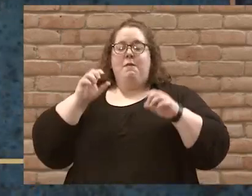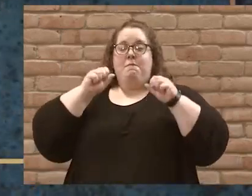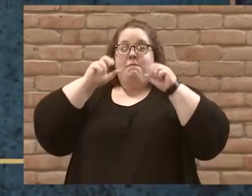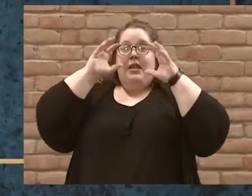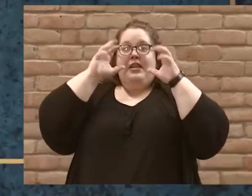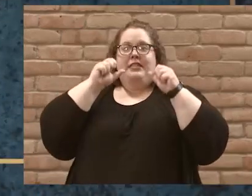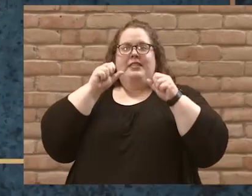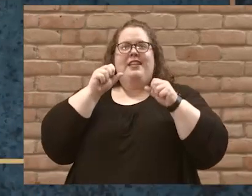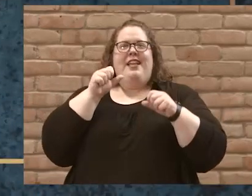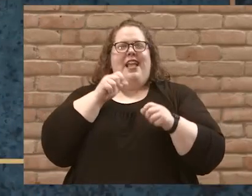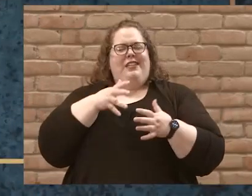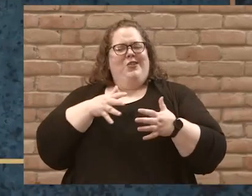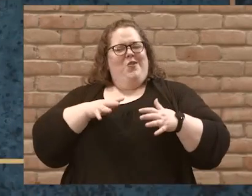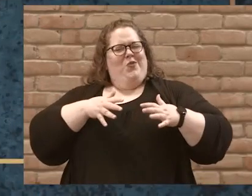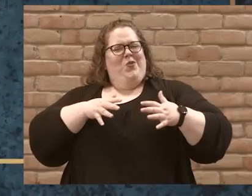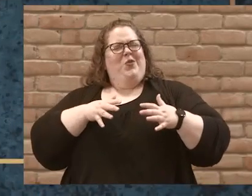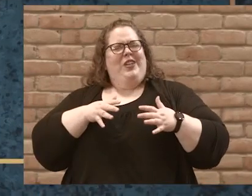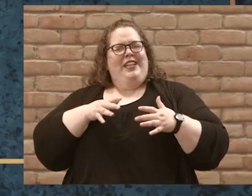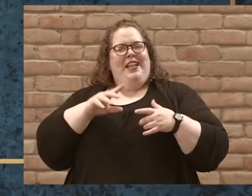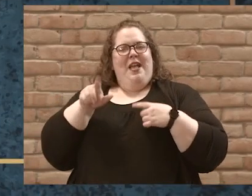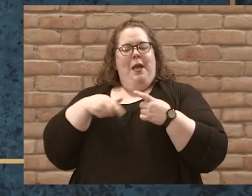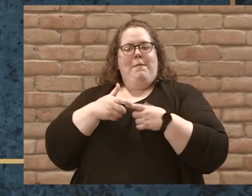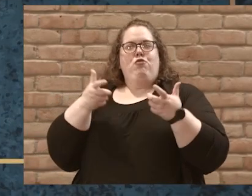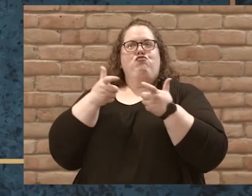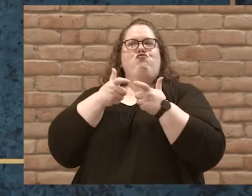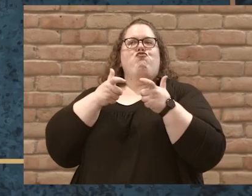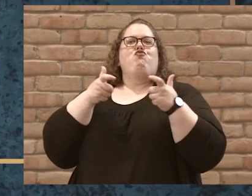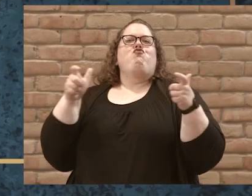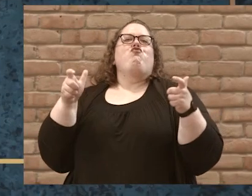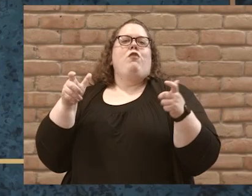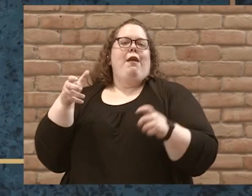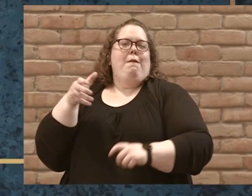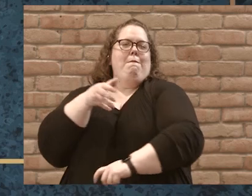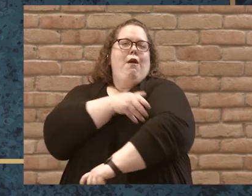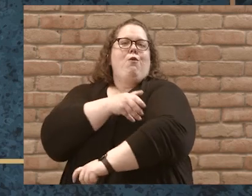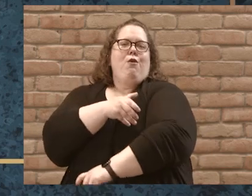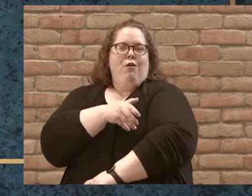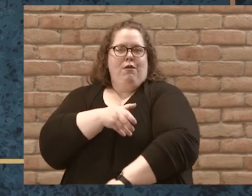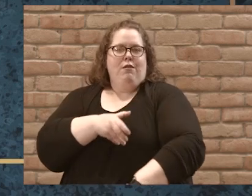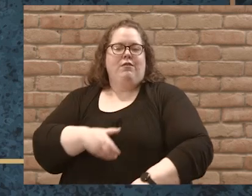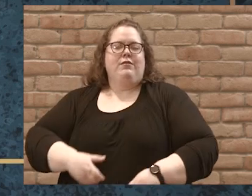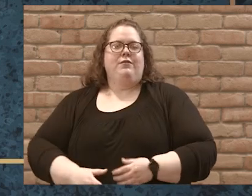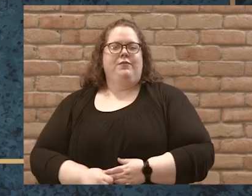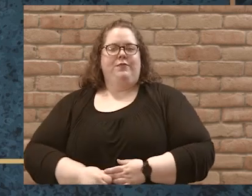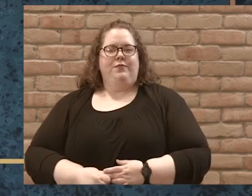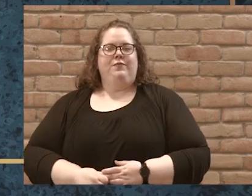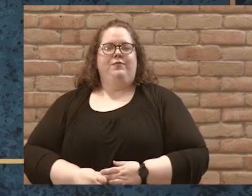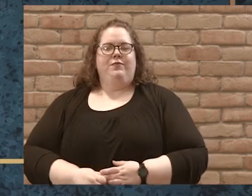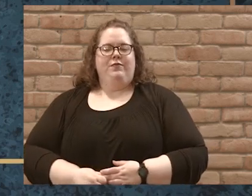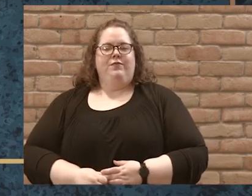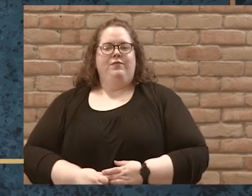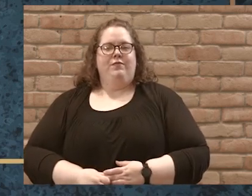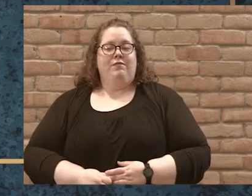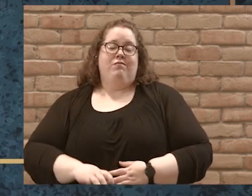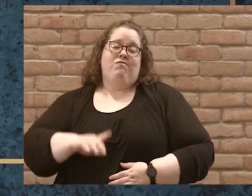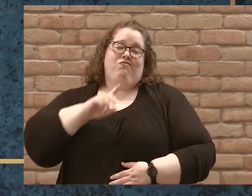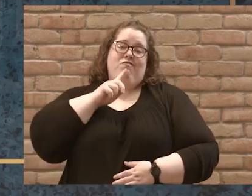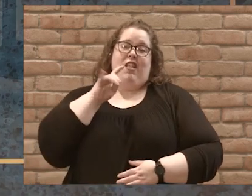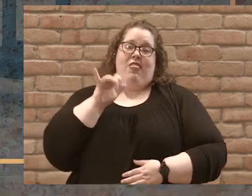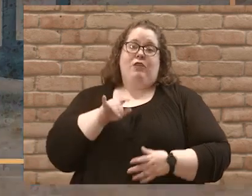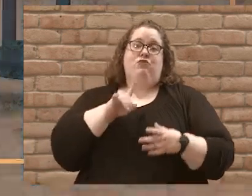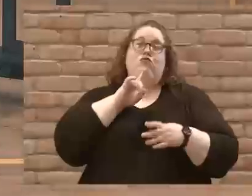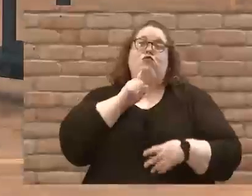and unnerving about great displays of power. And this is especially true in